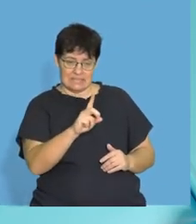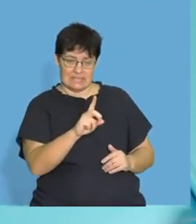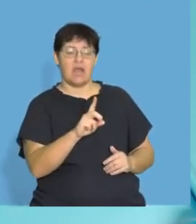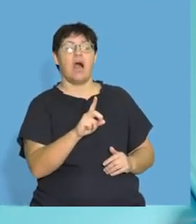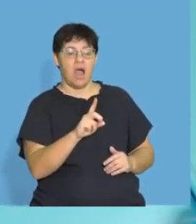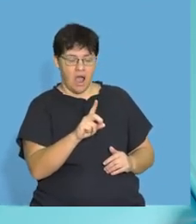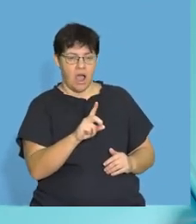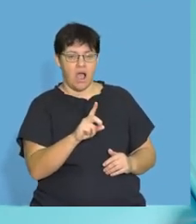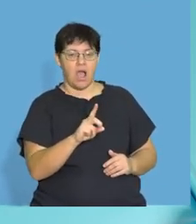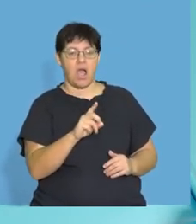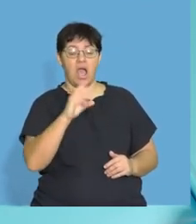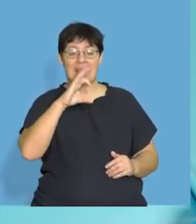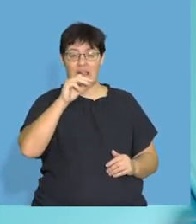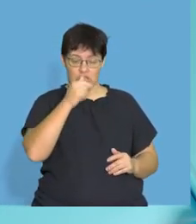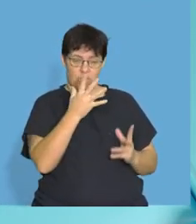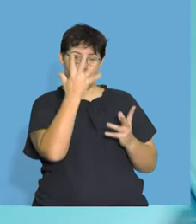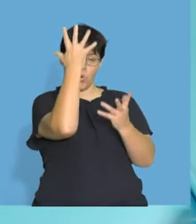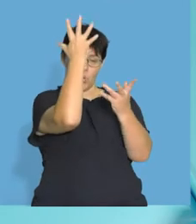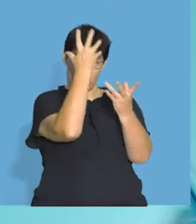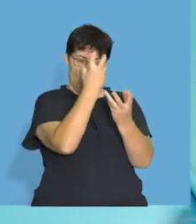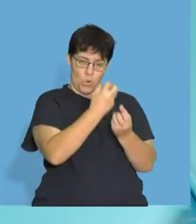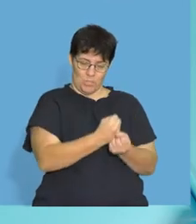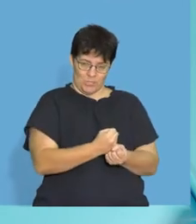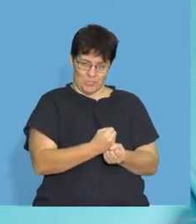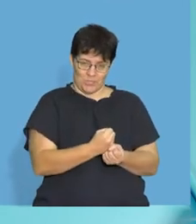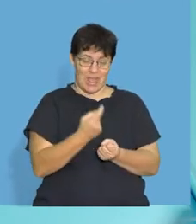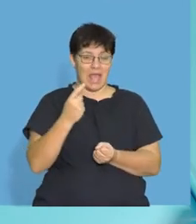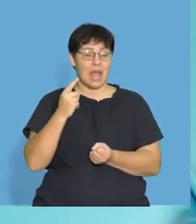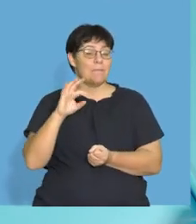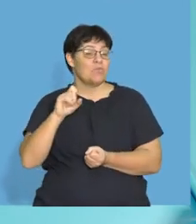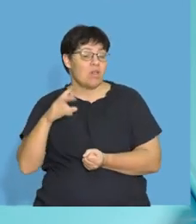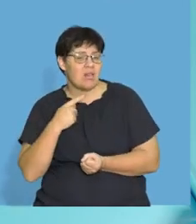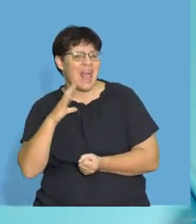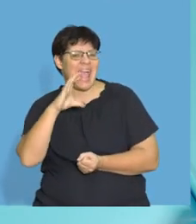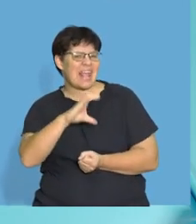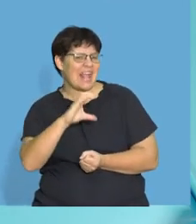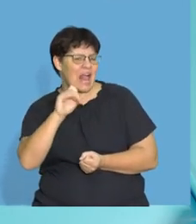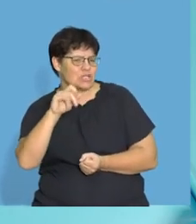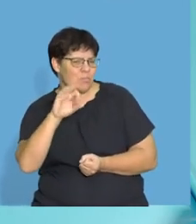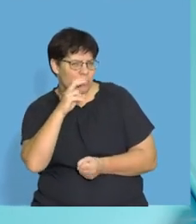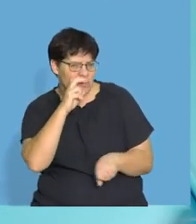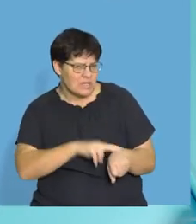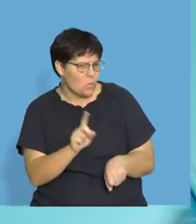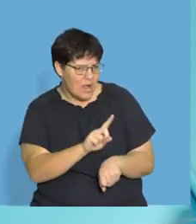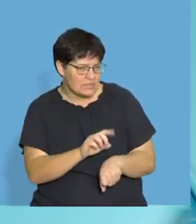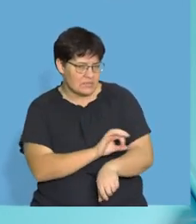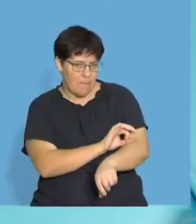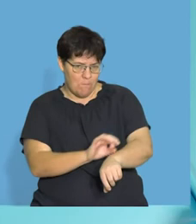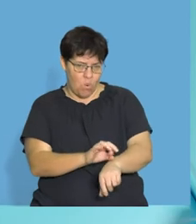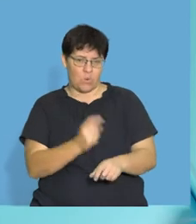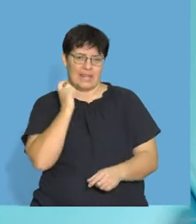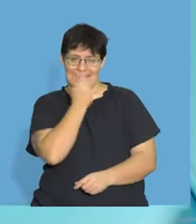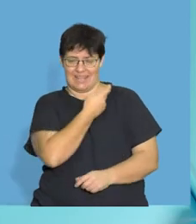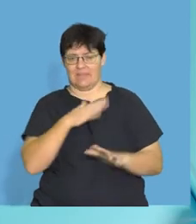helps our body to absorb calcium. Let's go back to the minerals. What did I need calcium for? Healthy